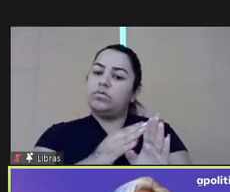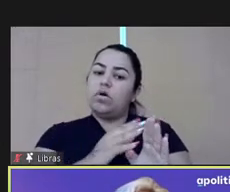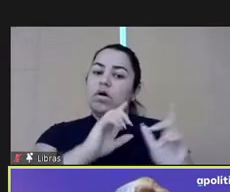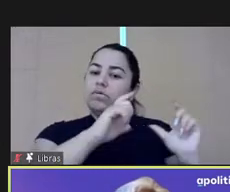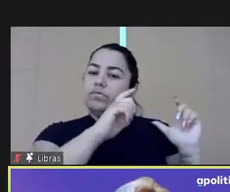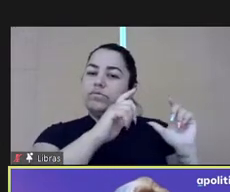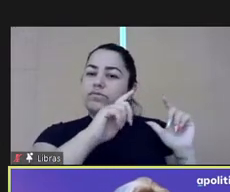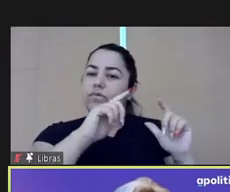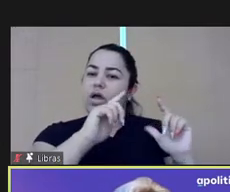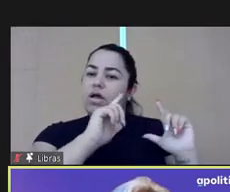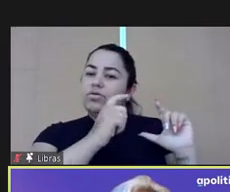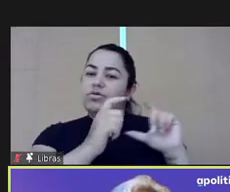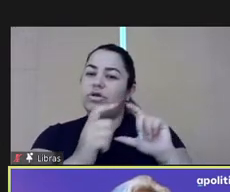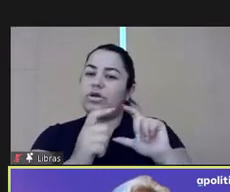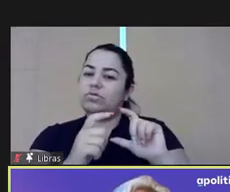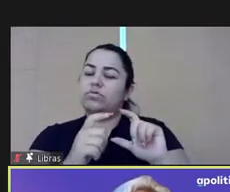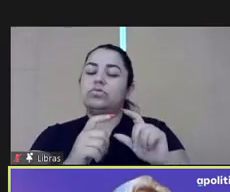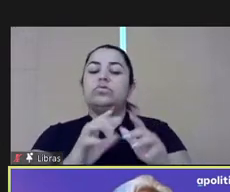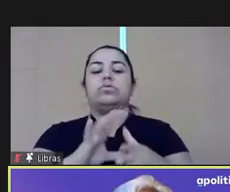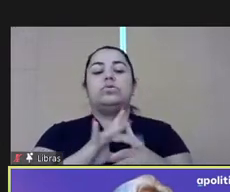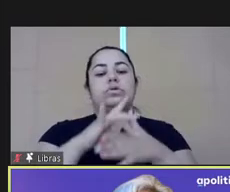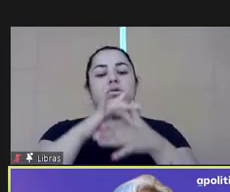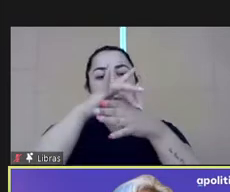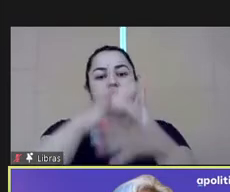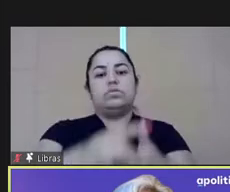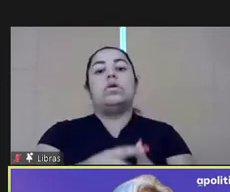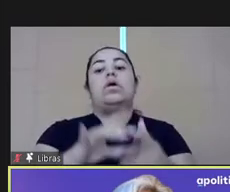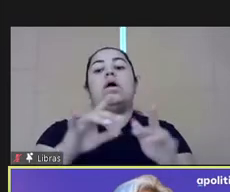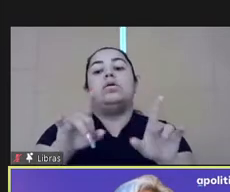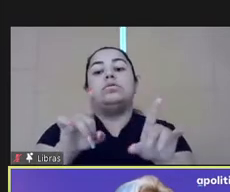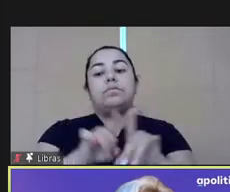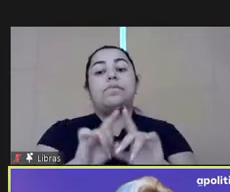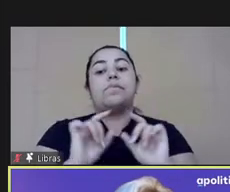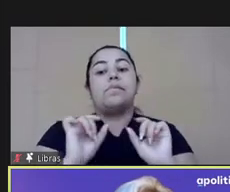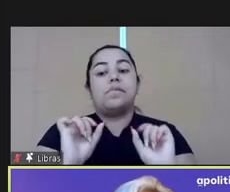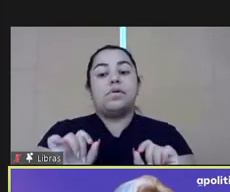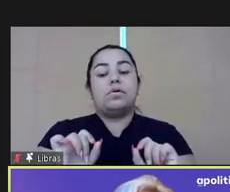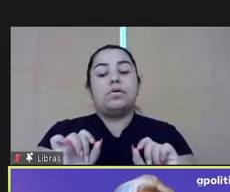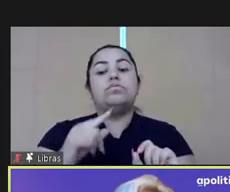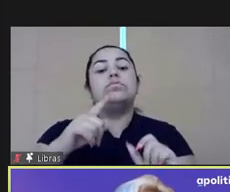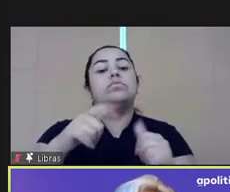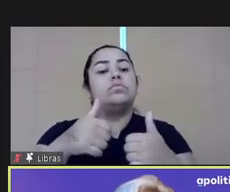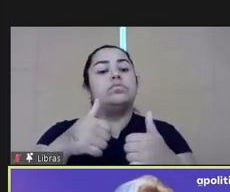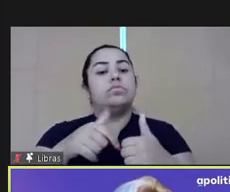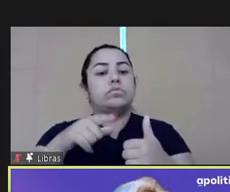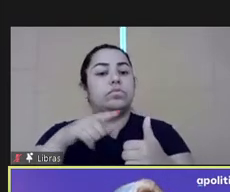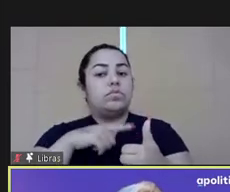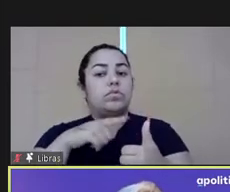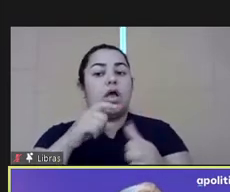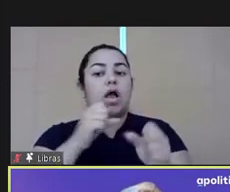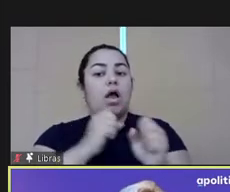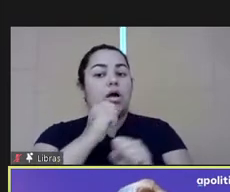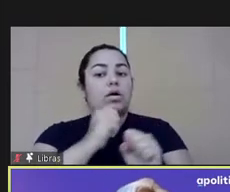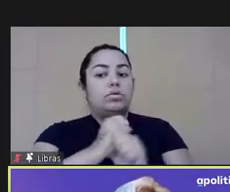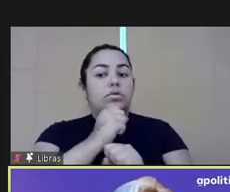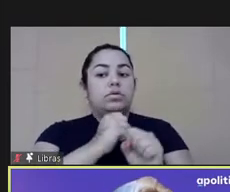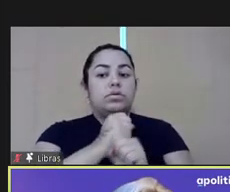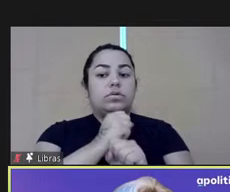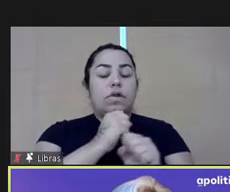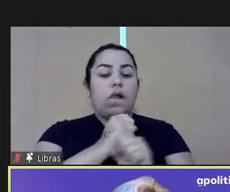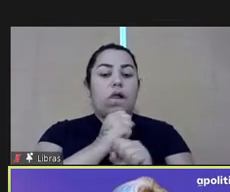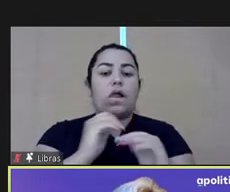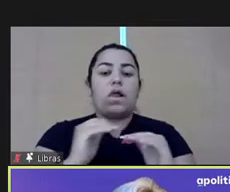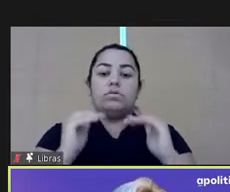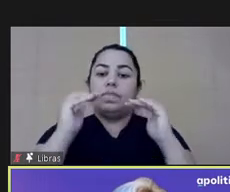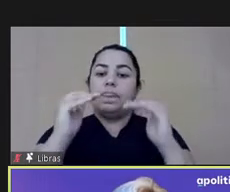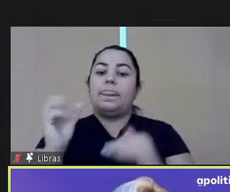relies on attracting and building a pipeline of high caliber talent. The younger generation is known